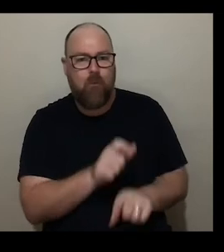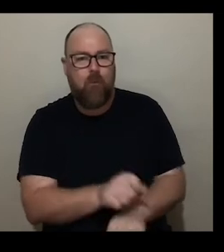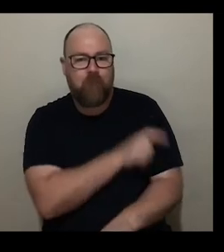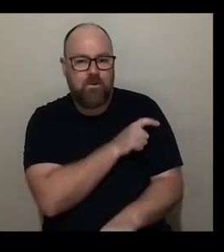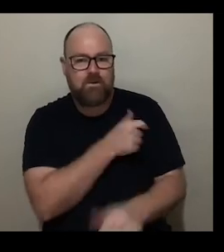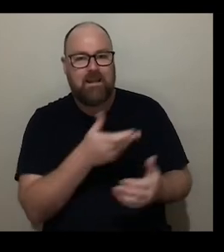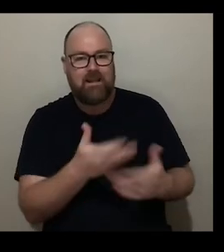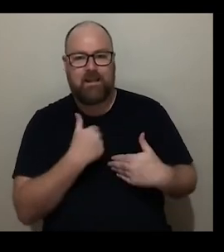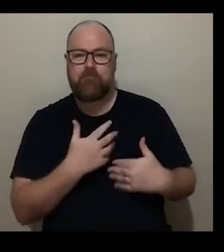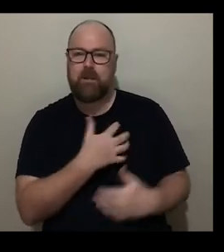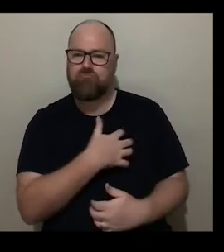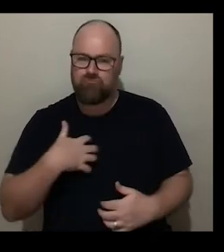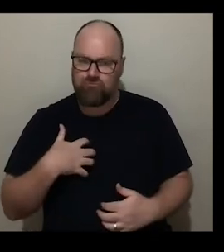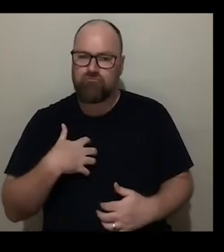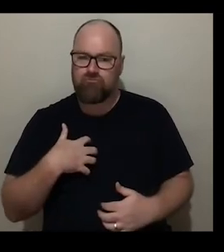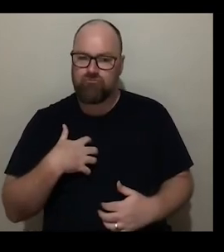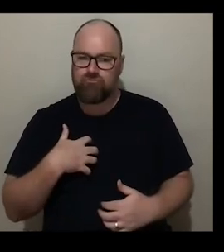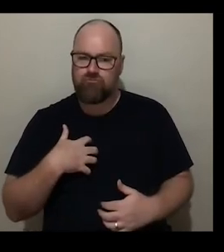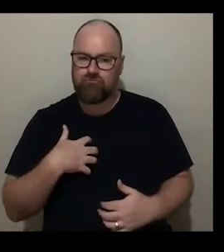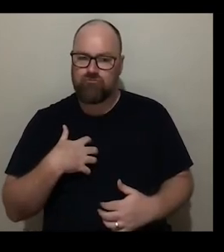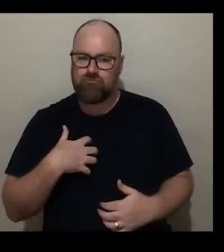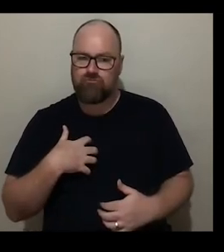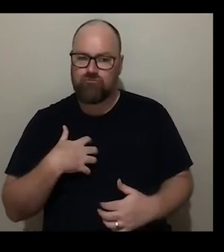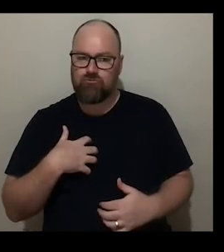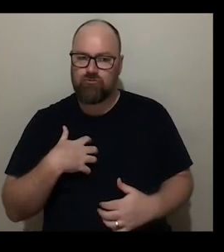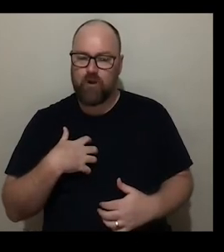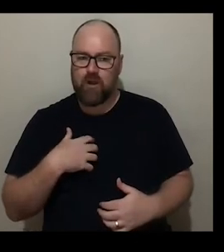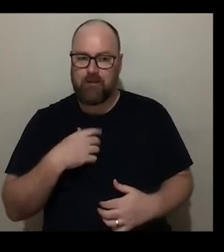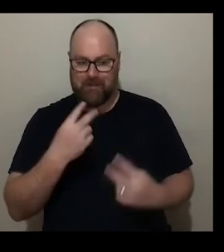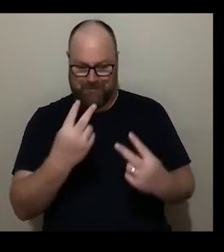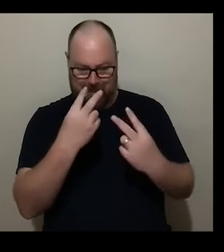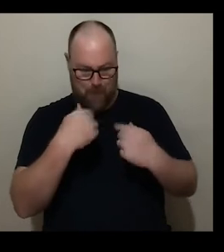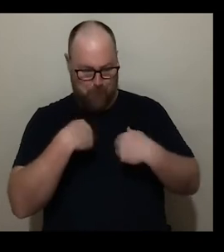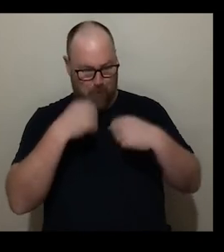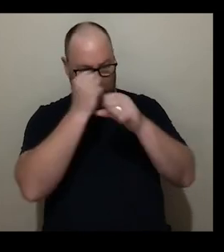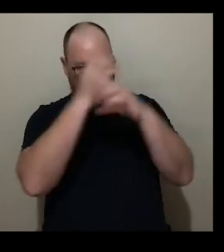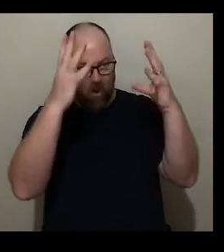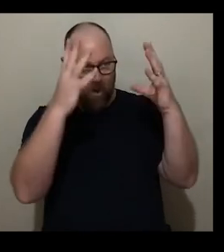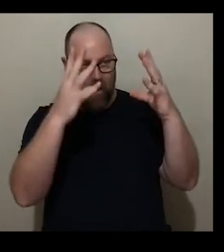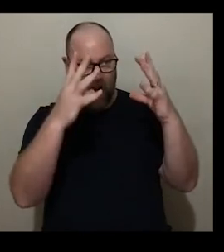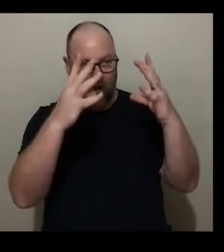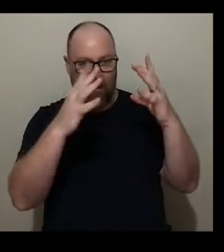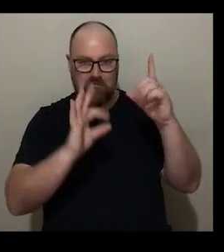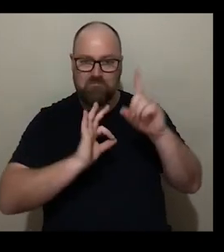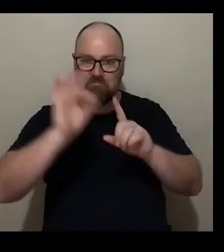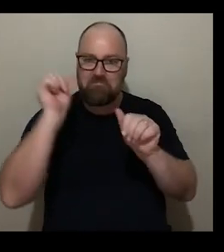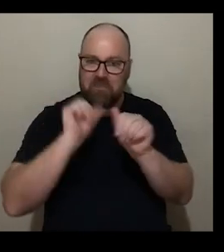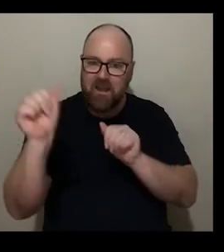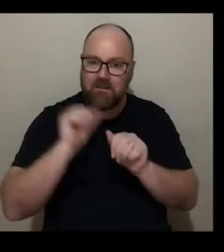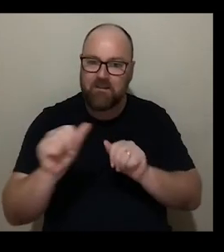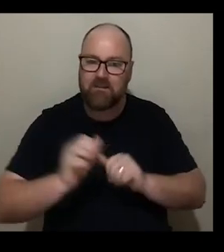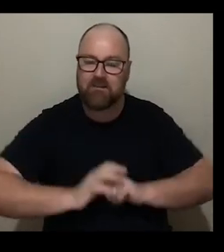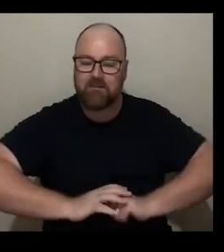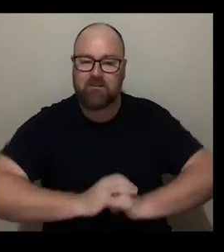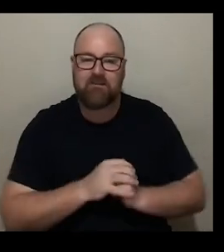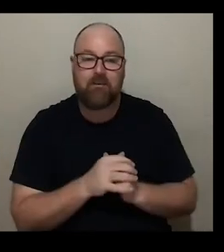me see um a lot further than i had previously seen um i mean